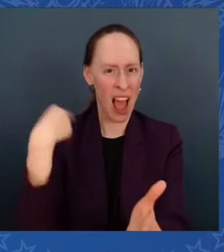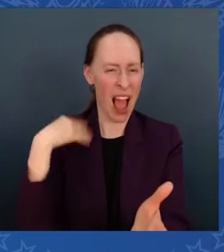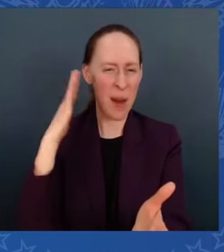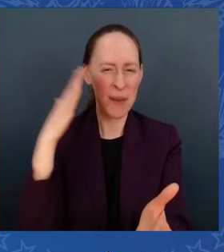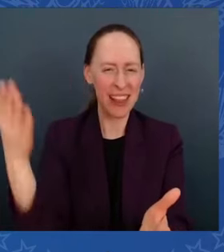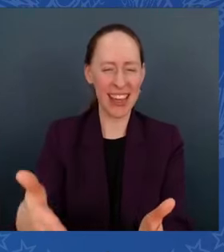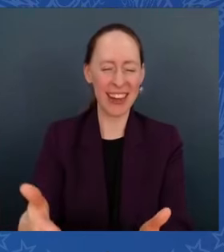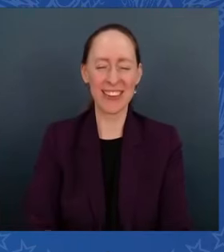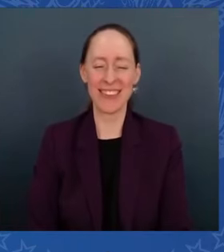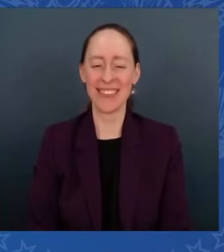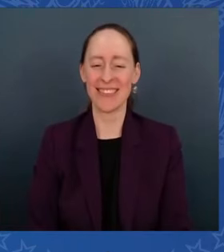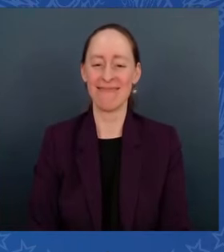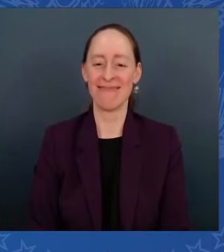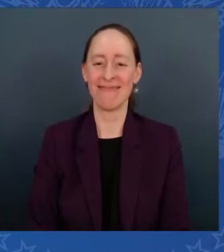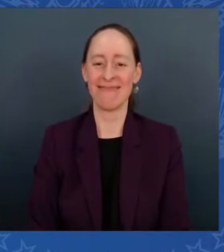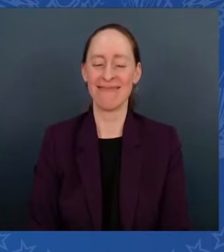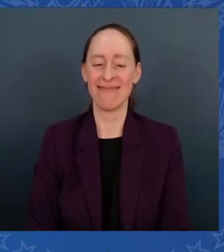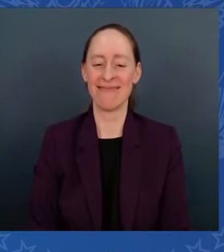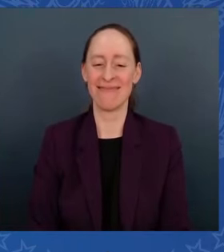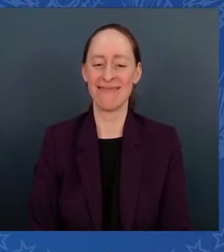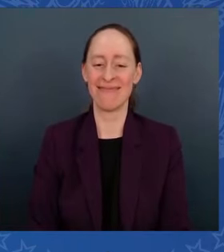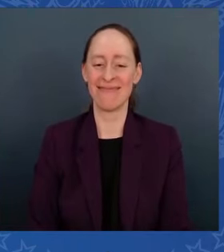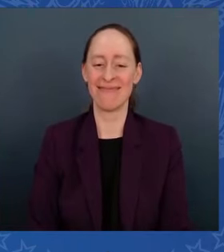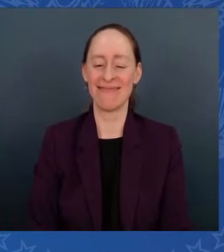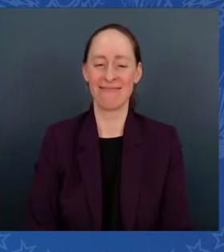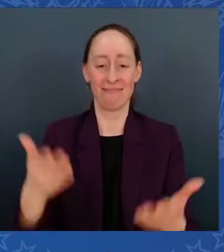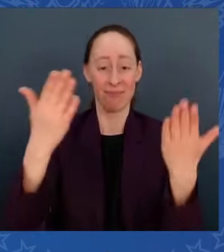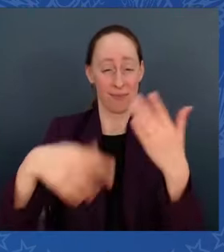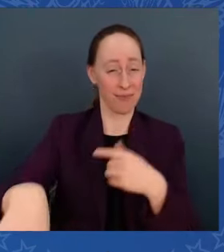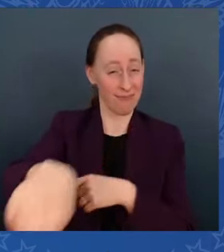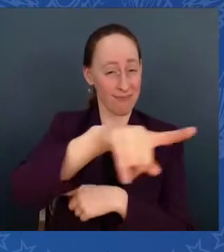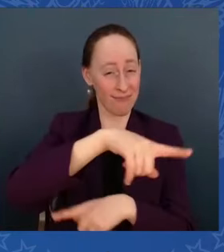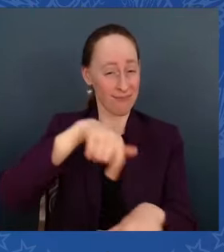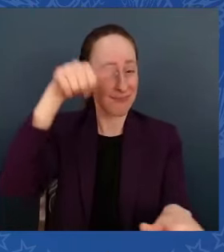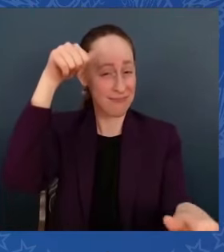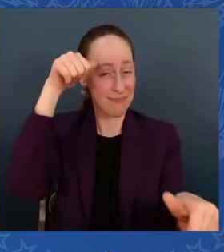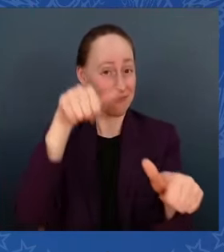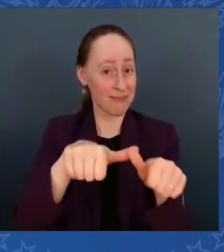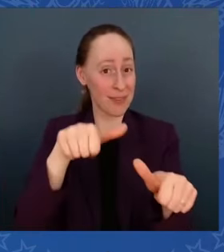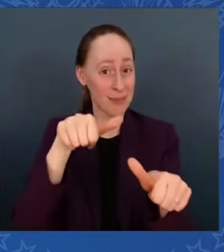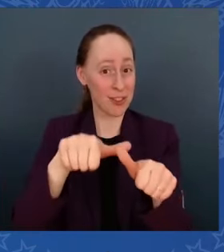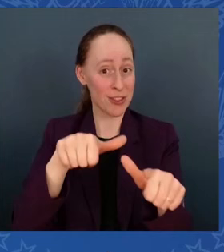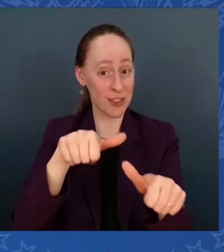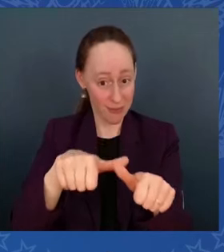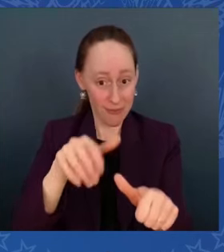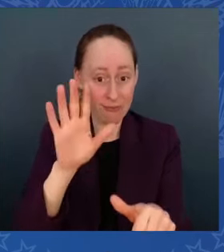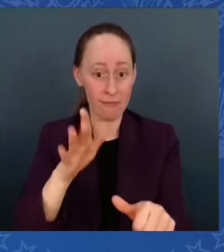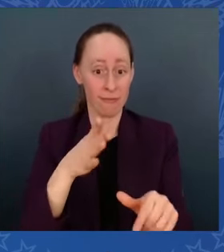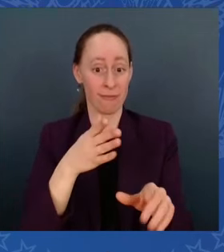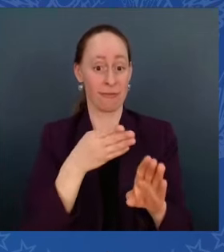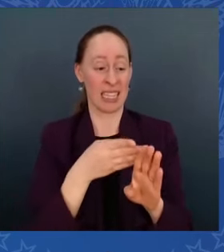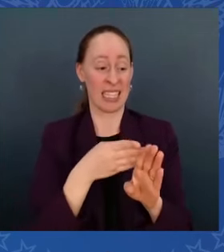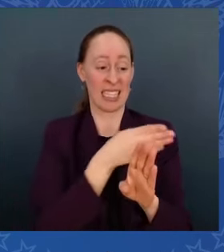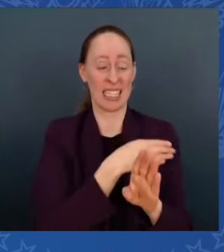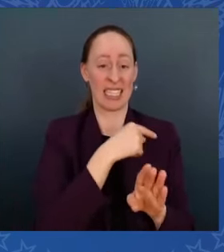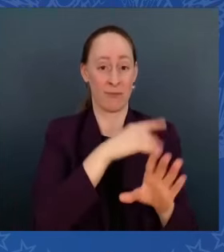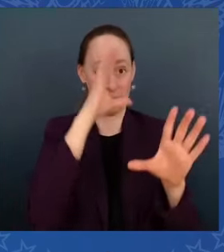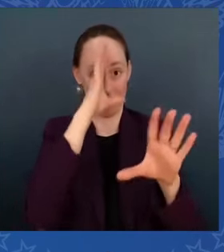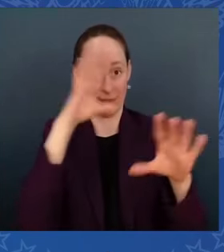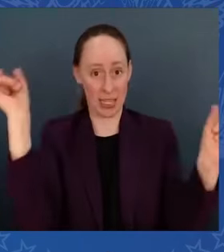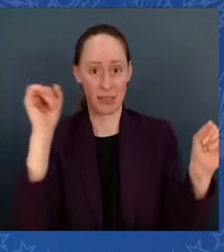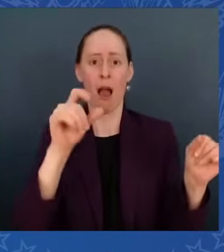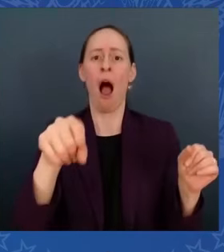You may recall that my predecessor promised Infrastructure Week every